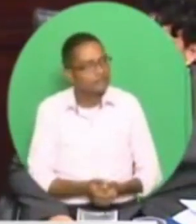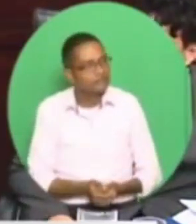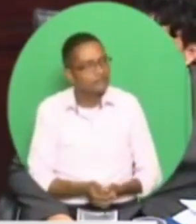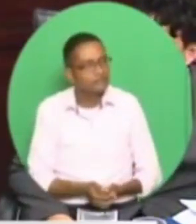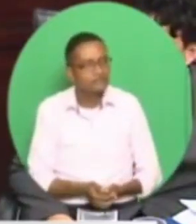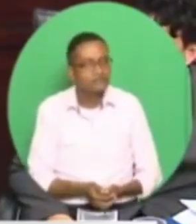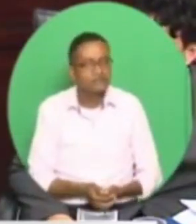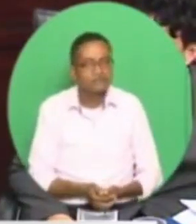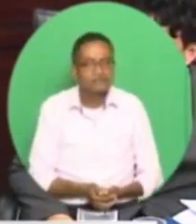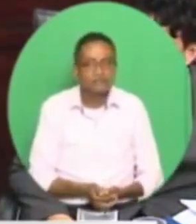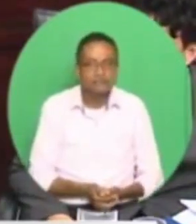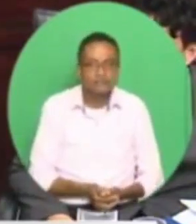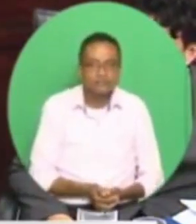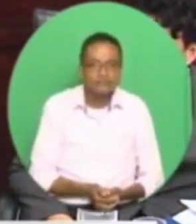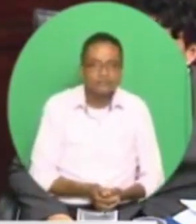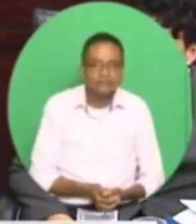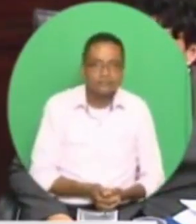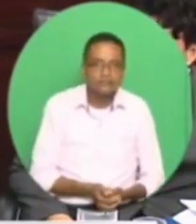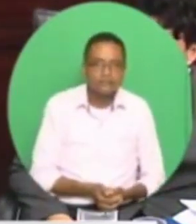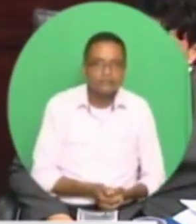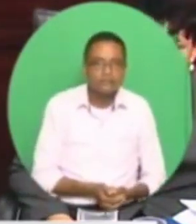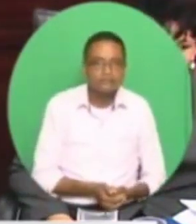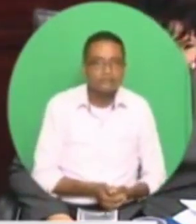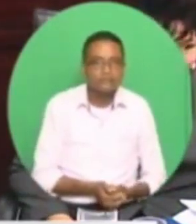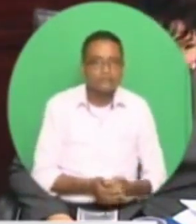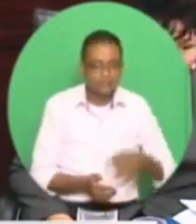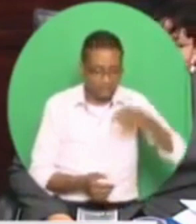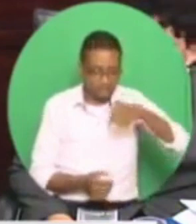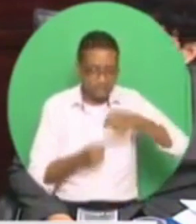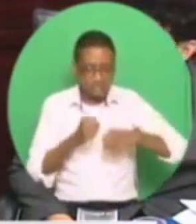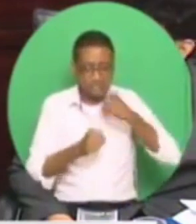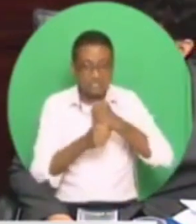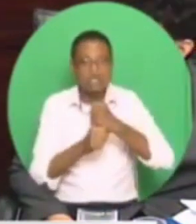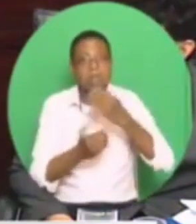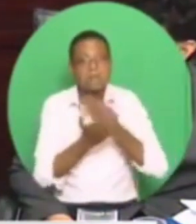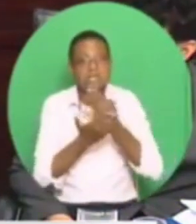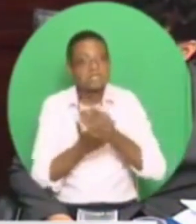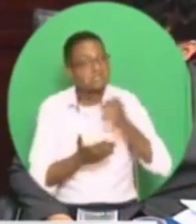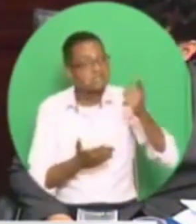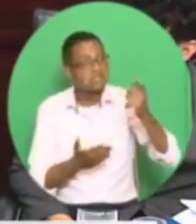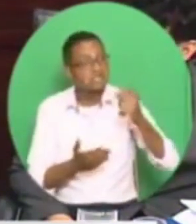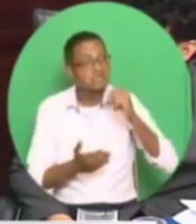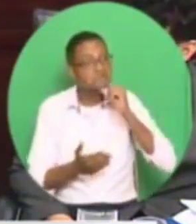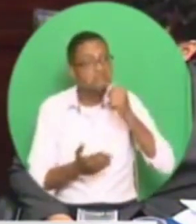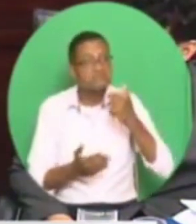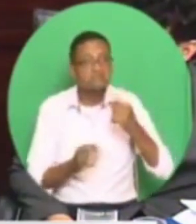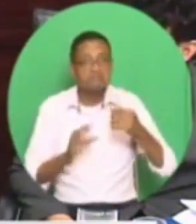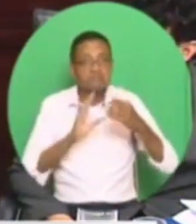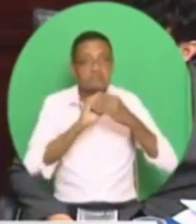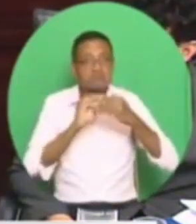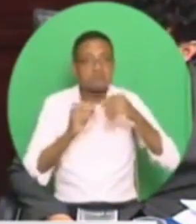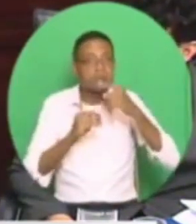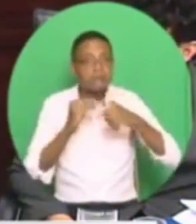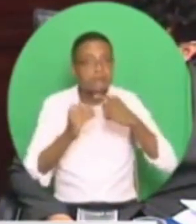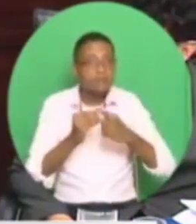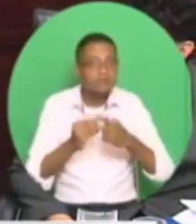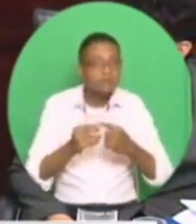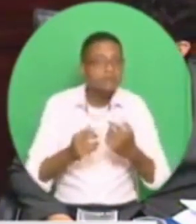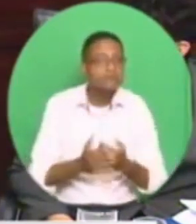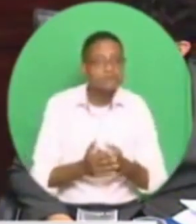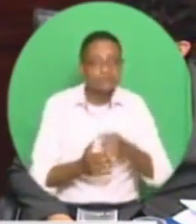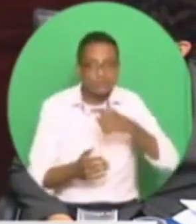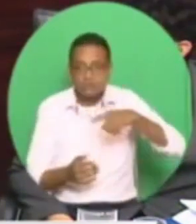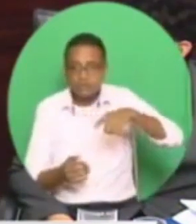So, Madam Speaker, this year's budget, they didn't tell us anything about the game changers. Game changers, Madam